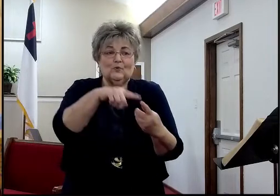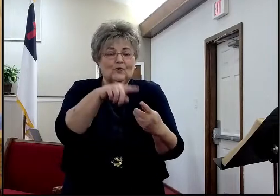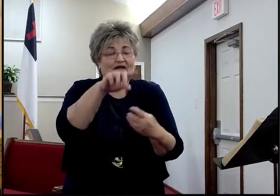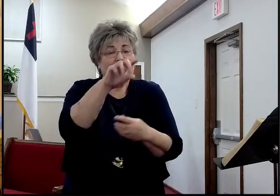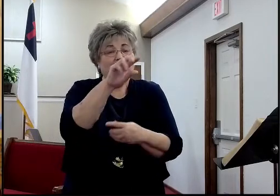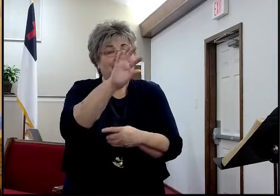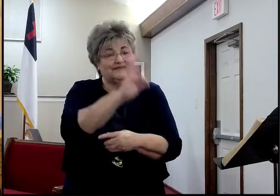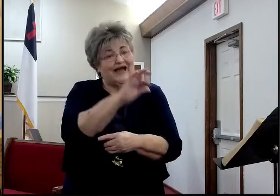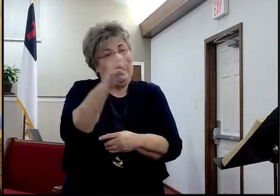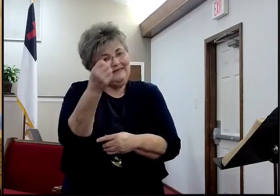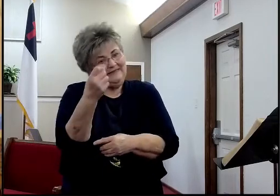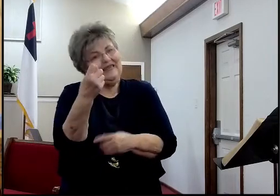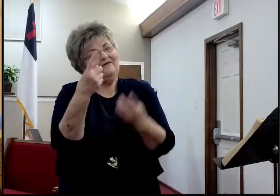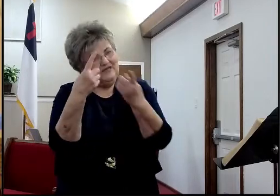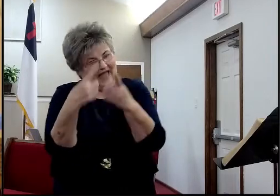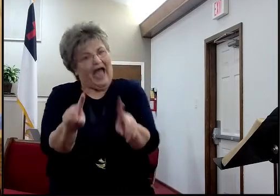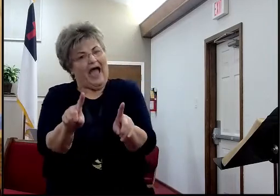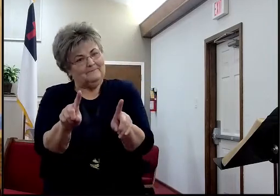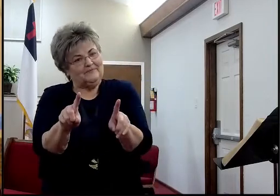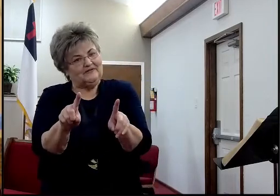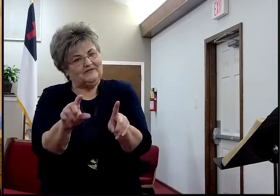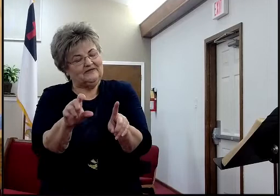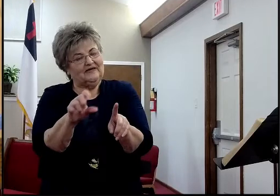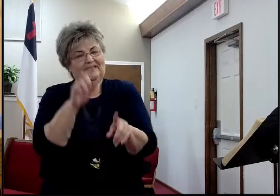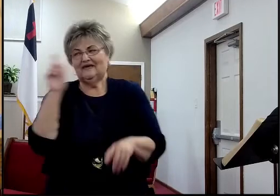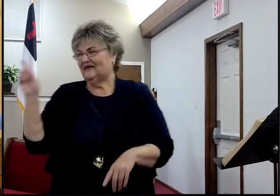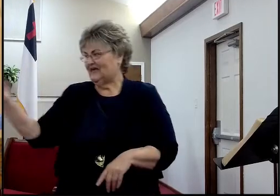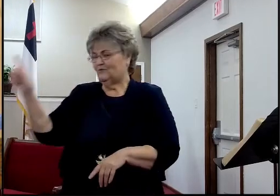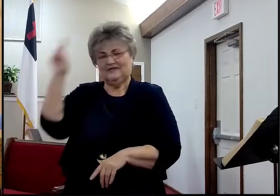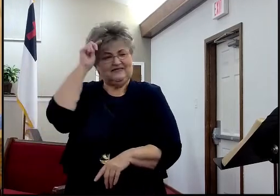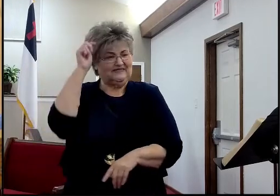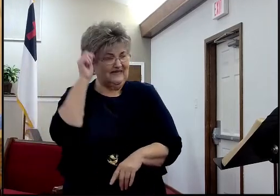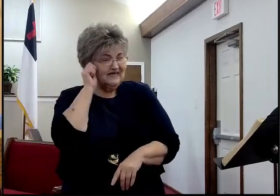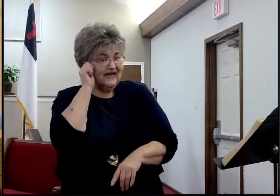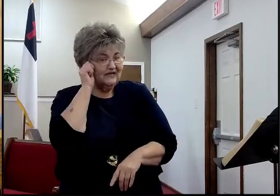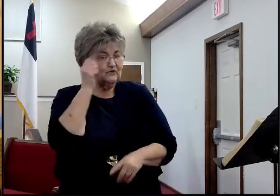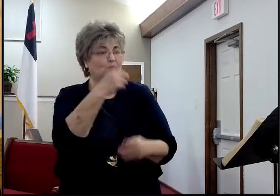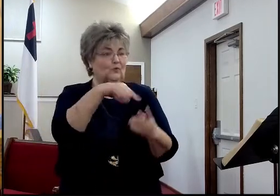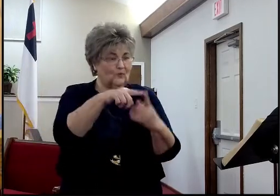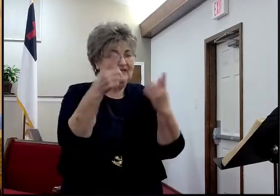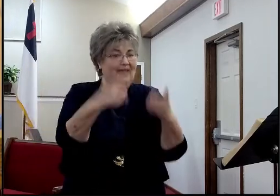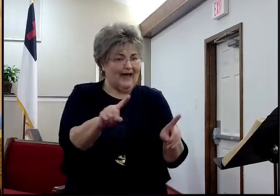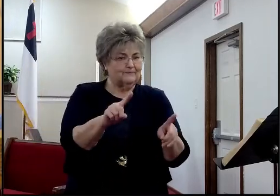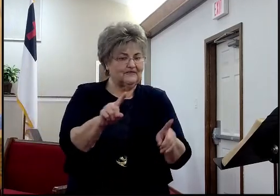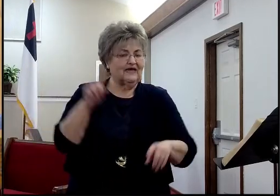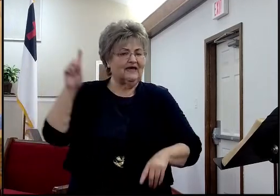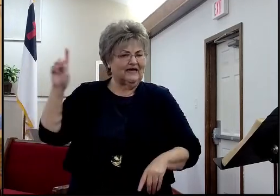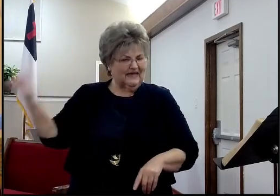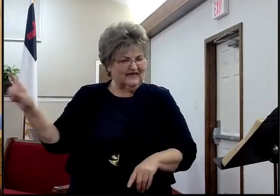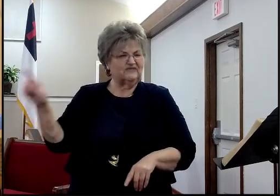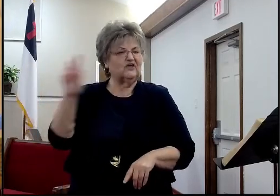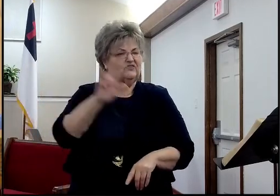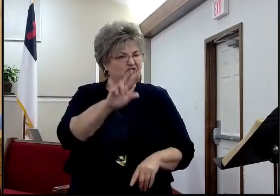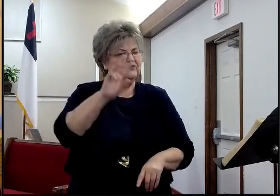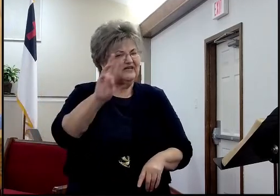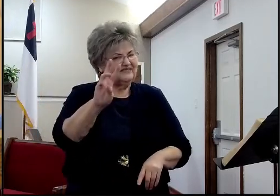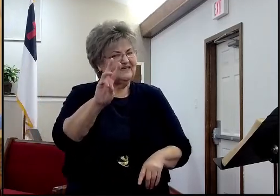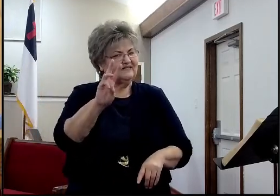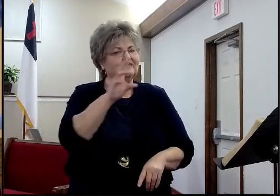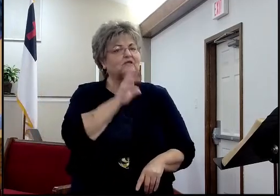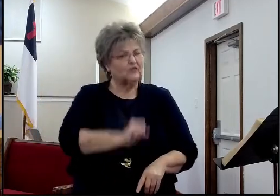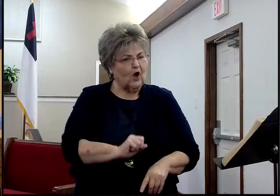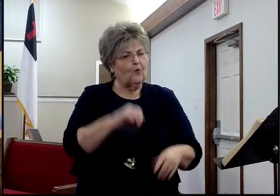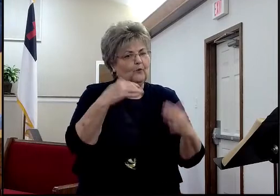I mean, I was an early, I was middle teens, so 15, 16, something like that, and I'm 36, so there's, we're beginning to,